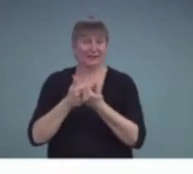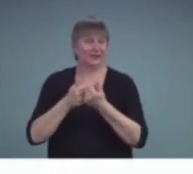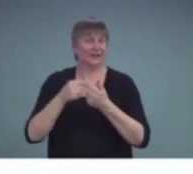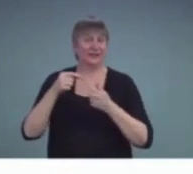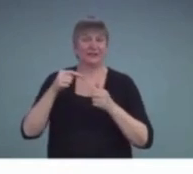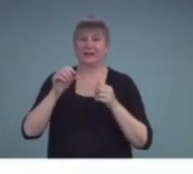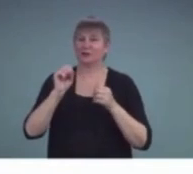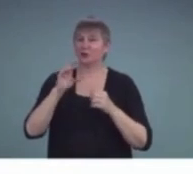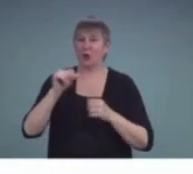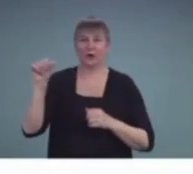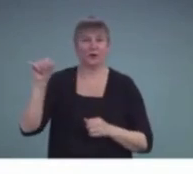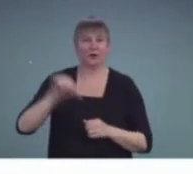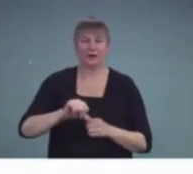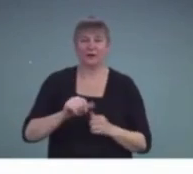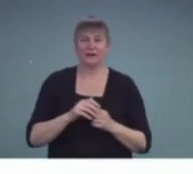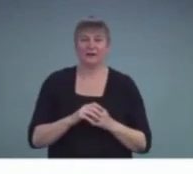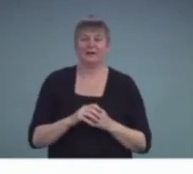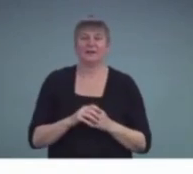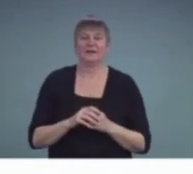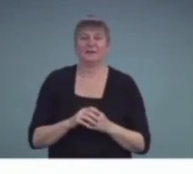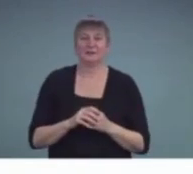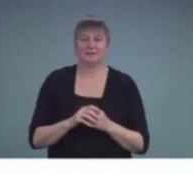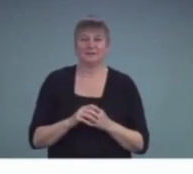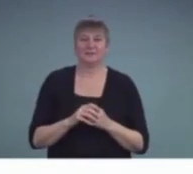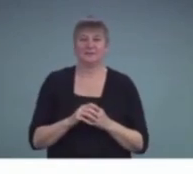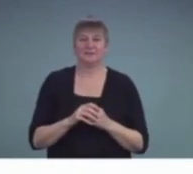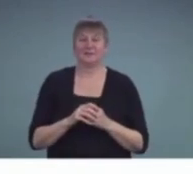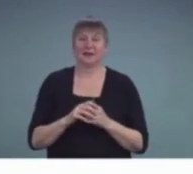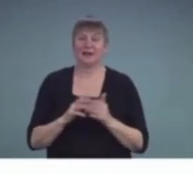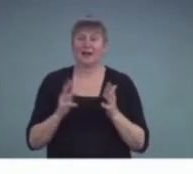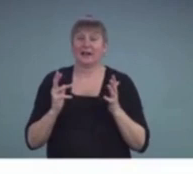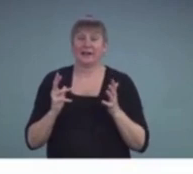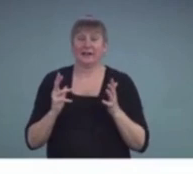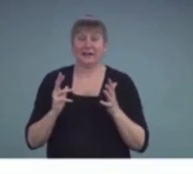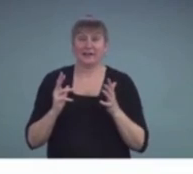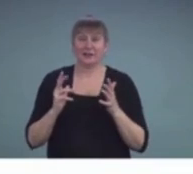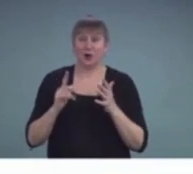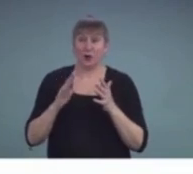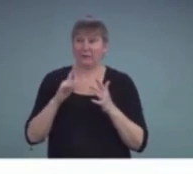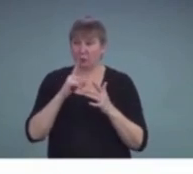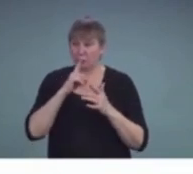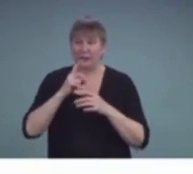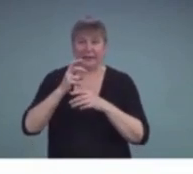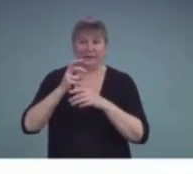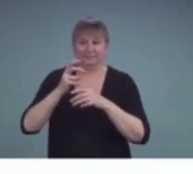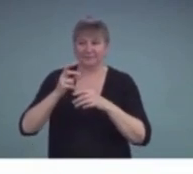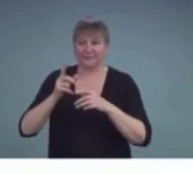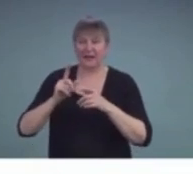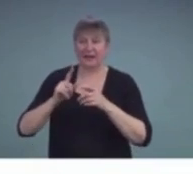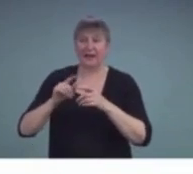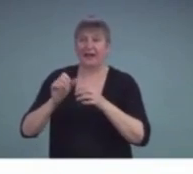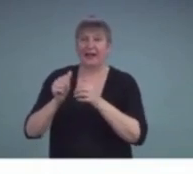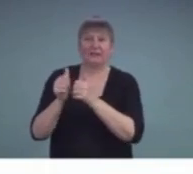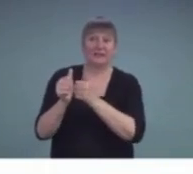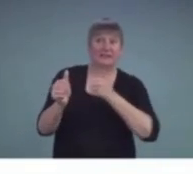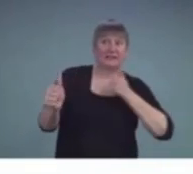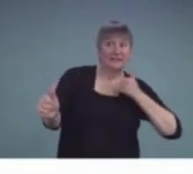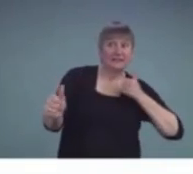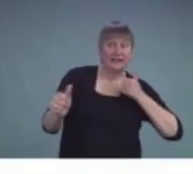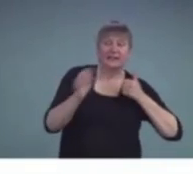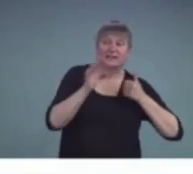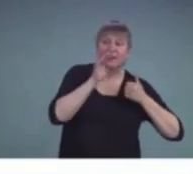the most difficult of the conditions, which is the distance, noise,